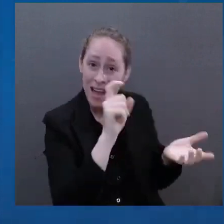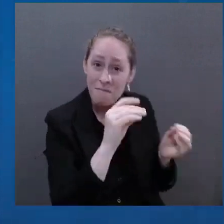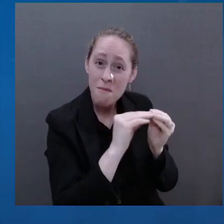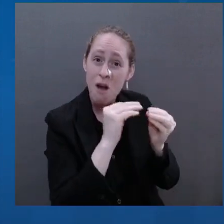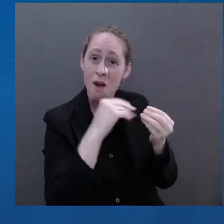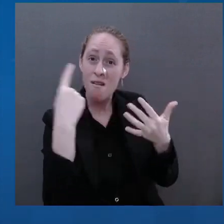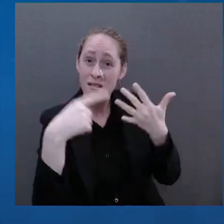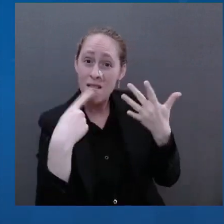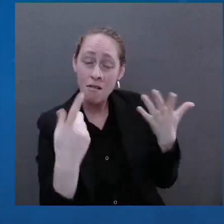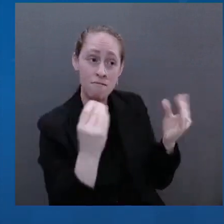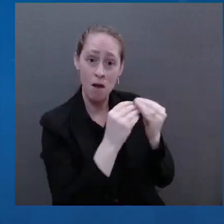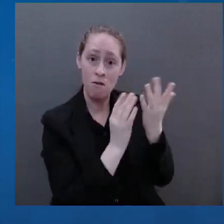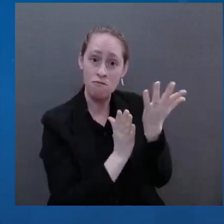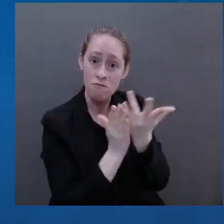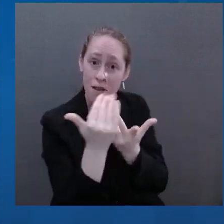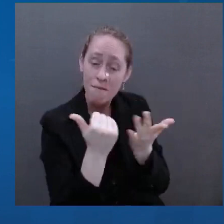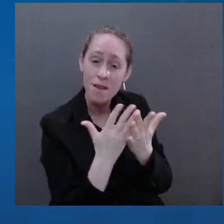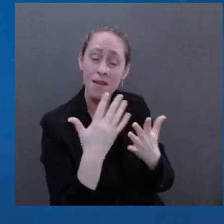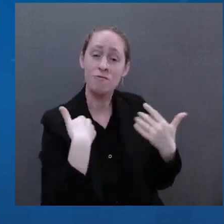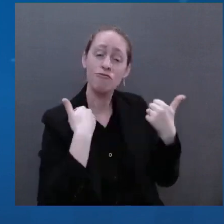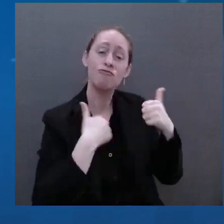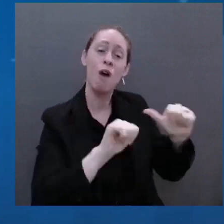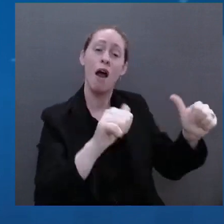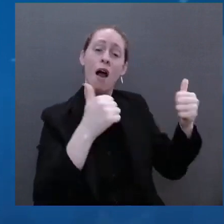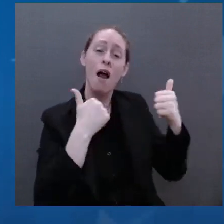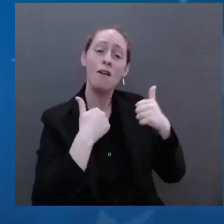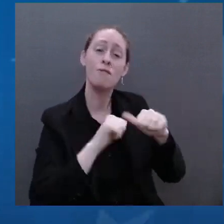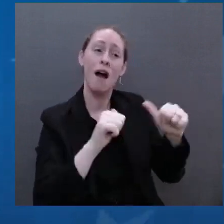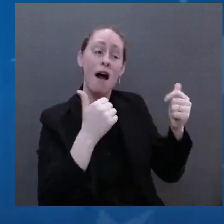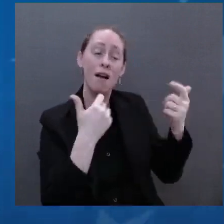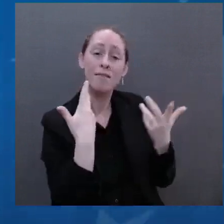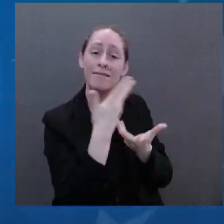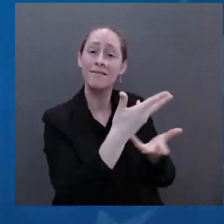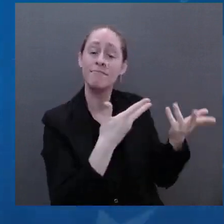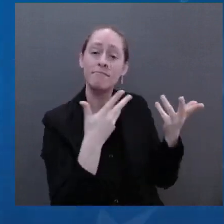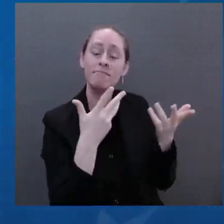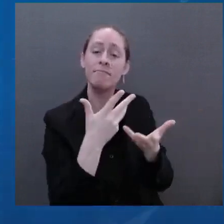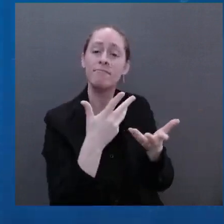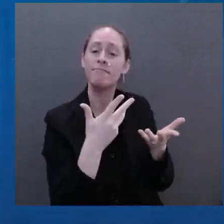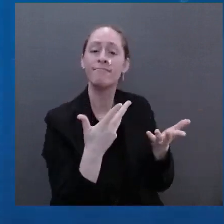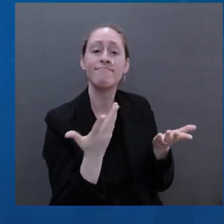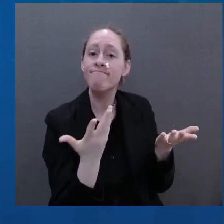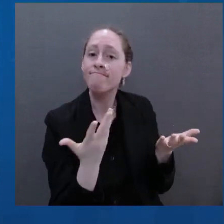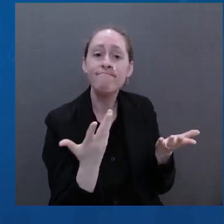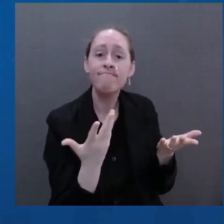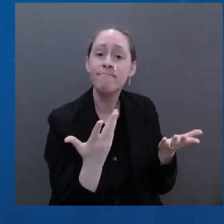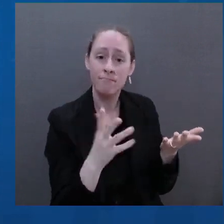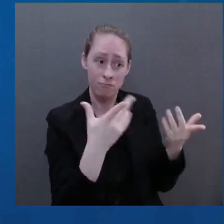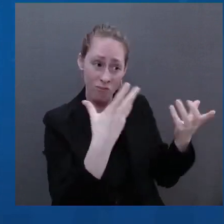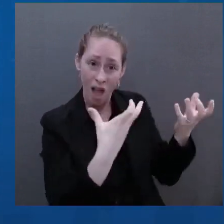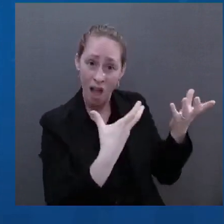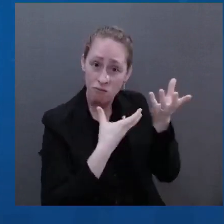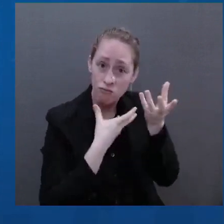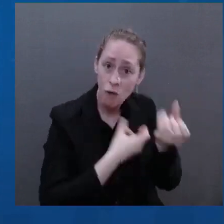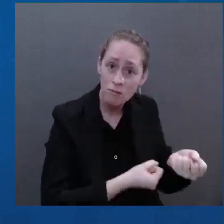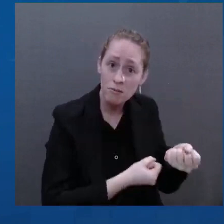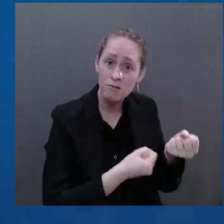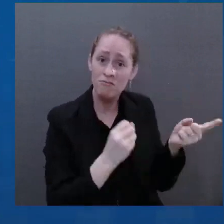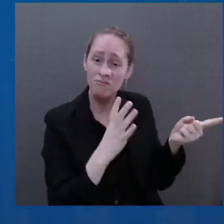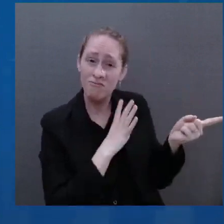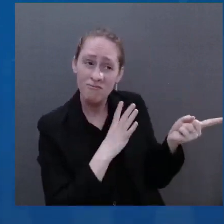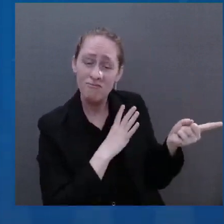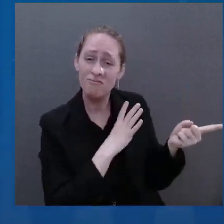all sides. But Putin and Russia meant each of the proposals with disinterest in any negotiation,